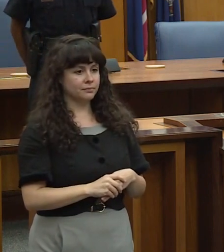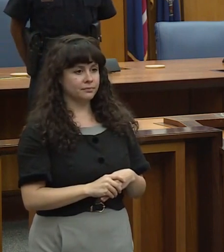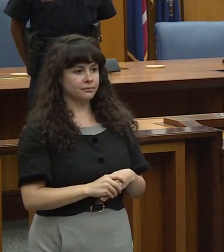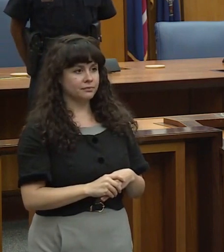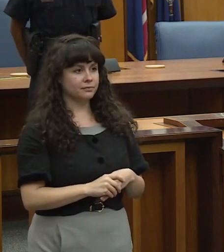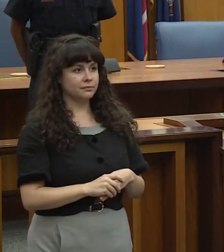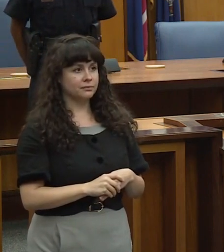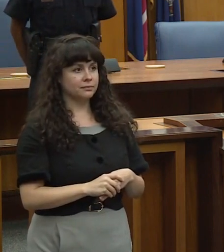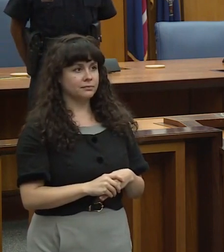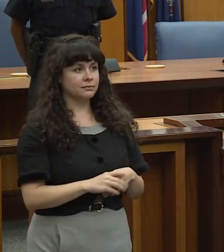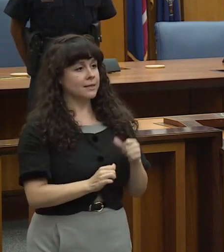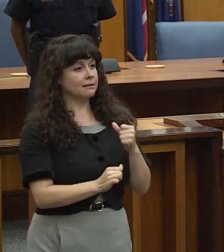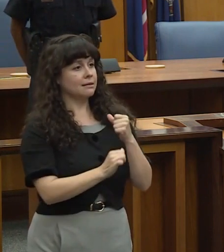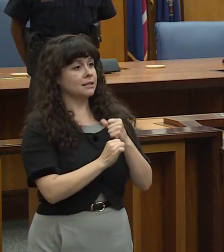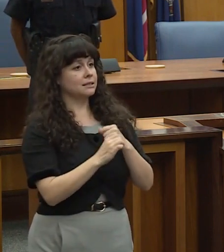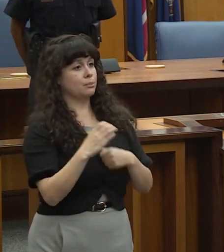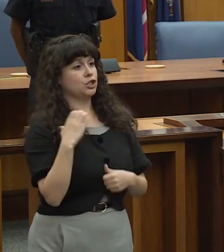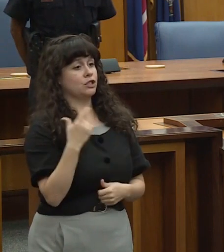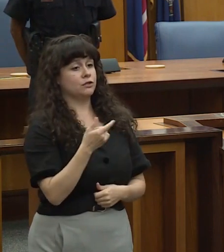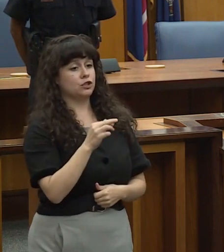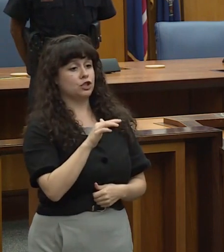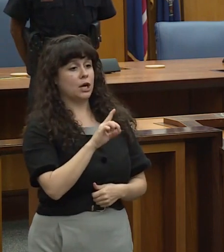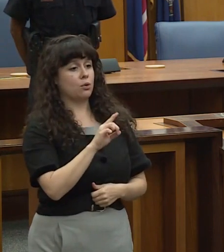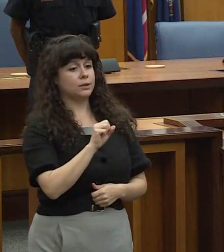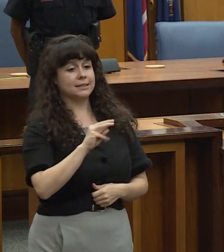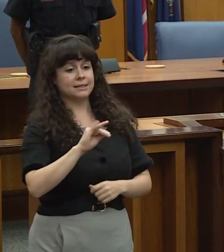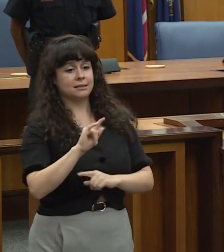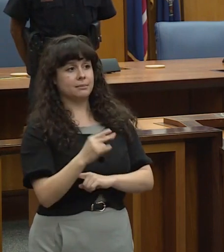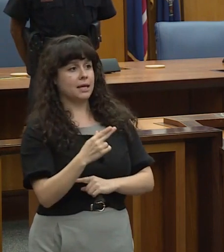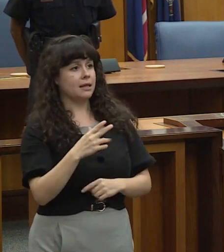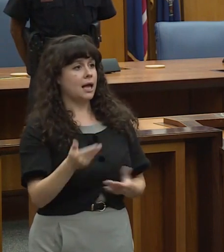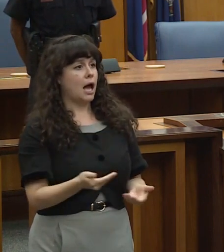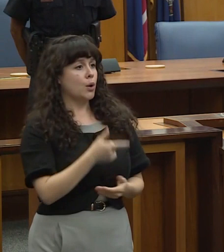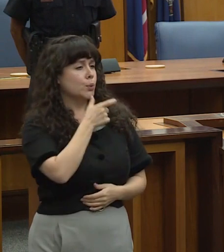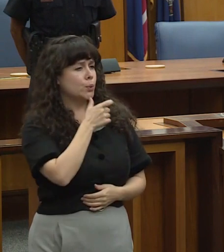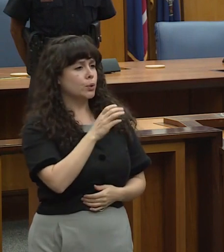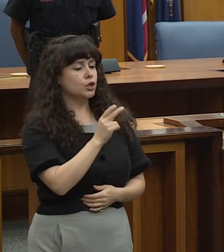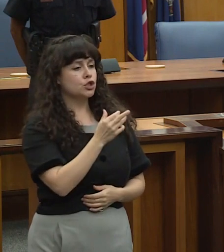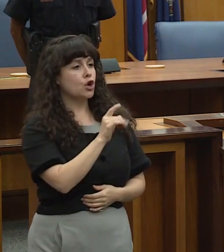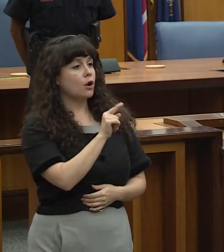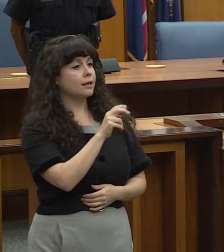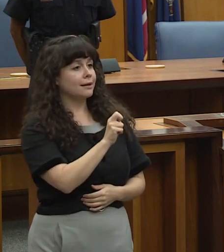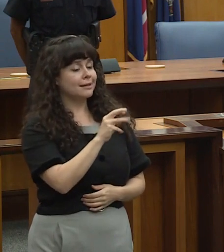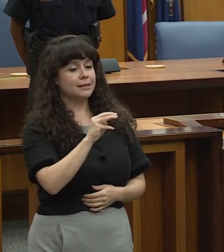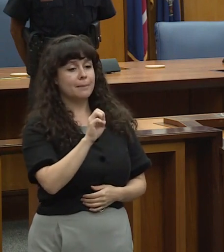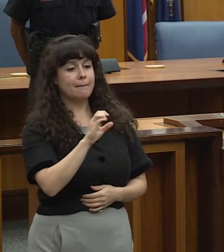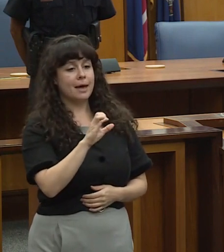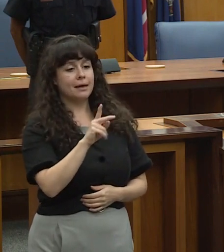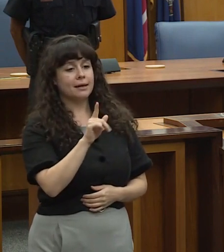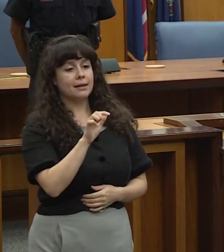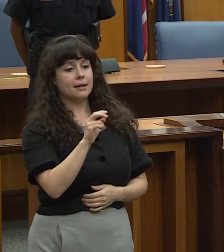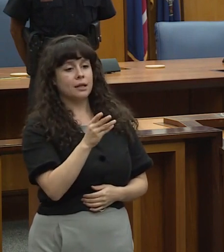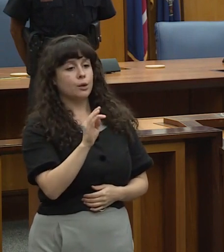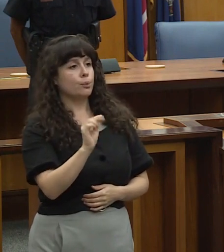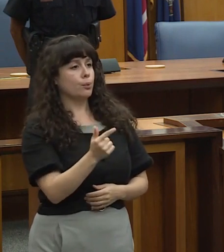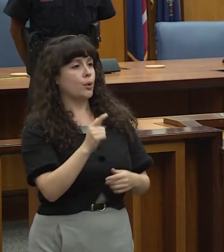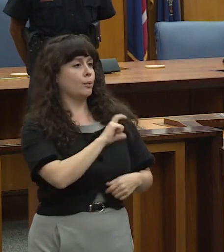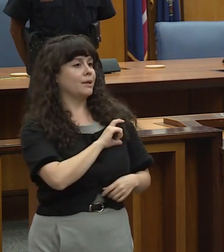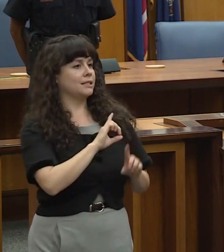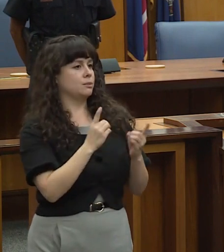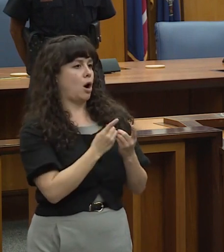Deputy Chief Gerald Smith was hired by the Charlotte Mecklenburg Police Department in January of 1991.